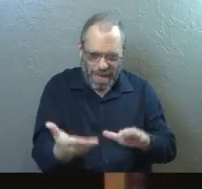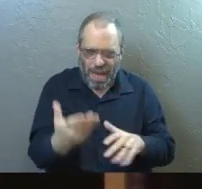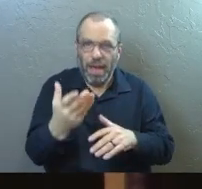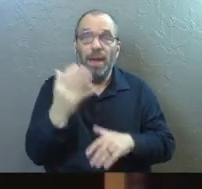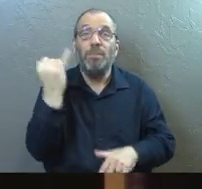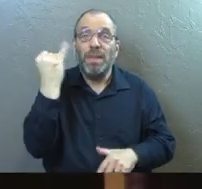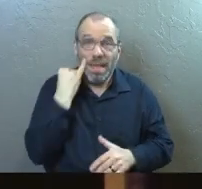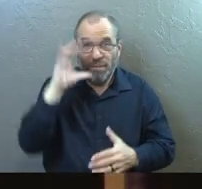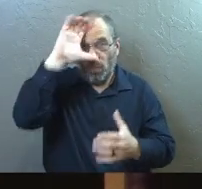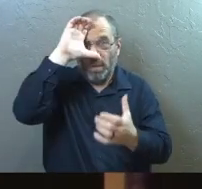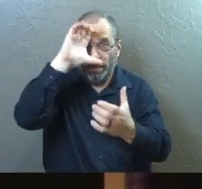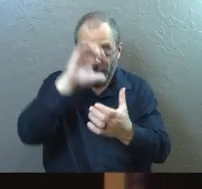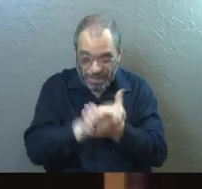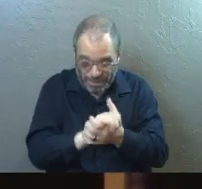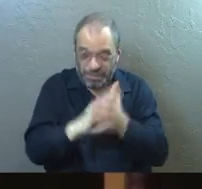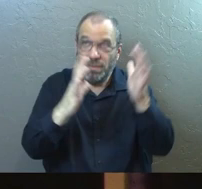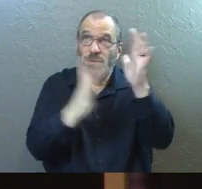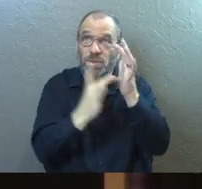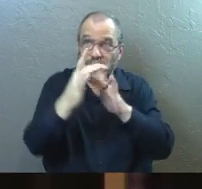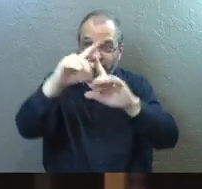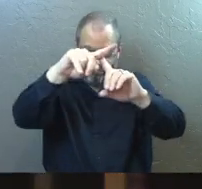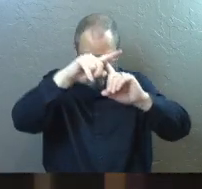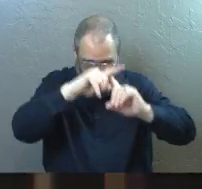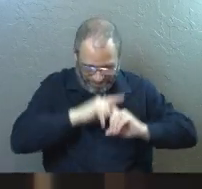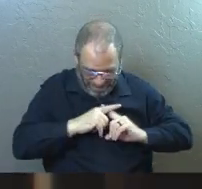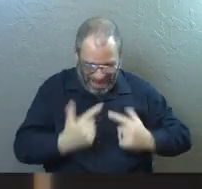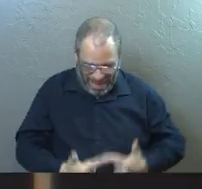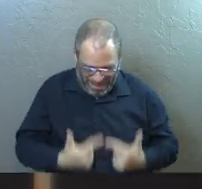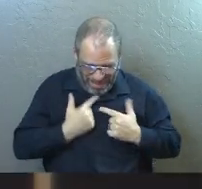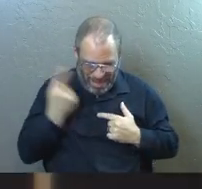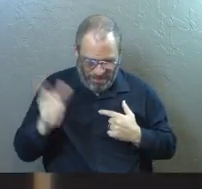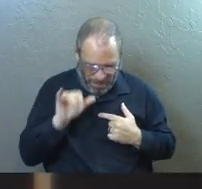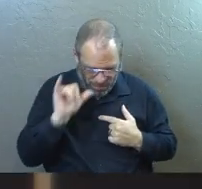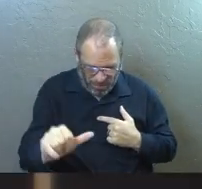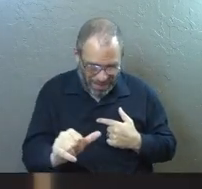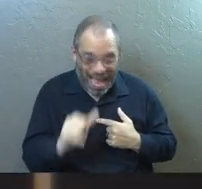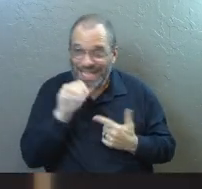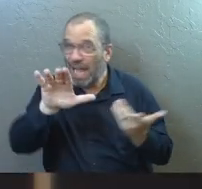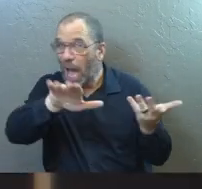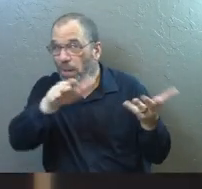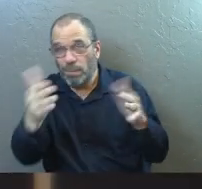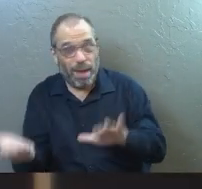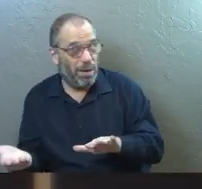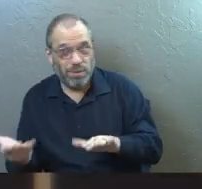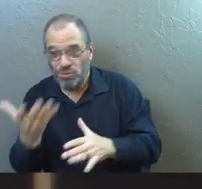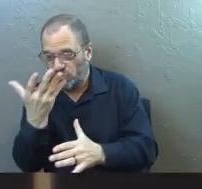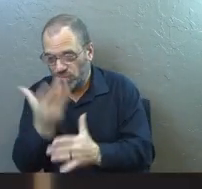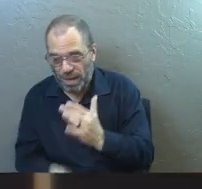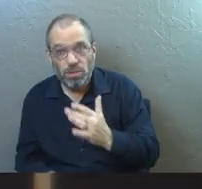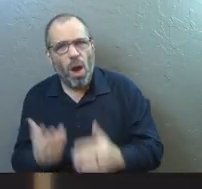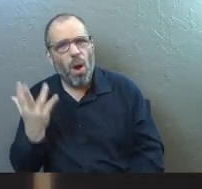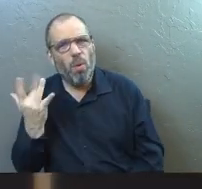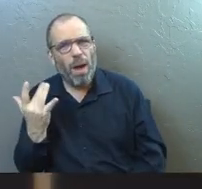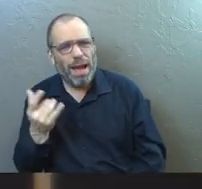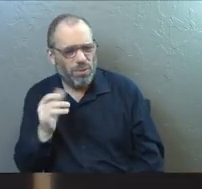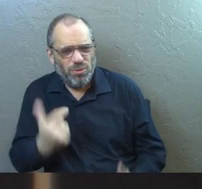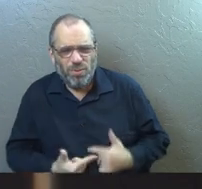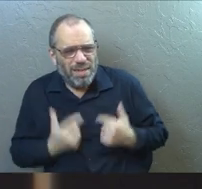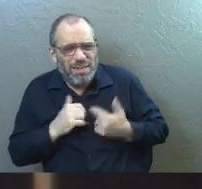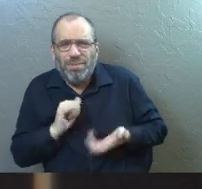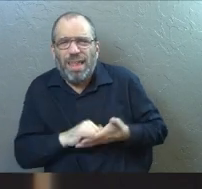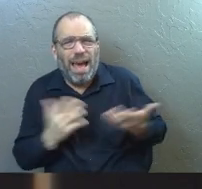us. If we believe in him, we can have eternal life and not perish. Why would you?